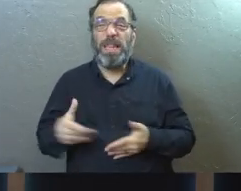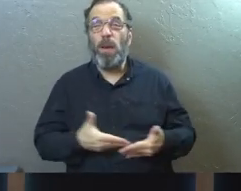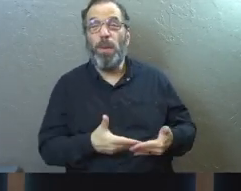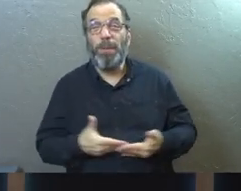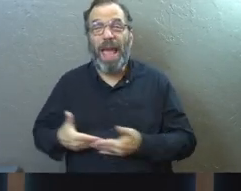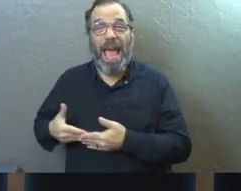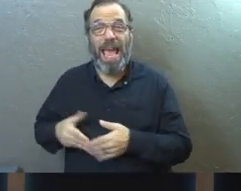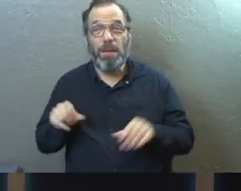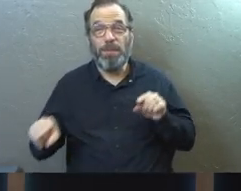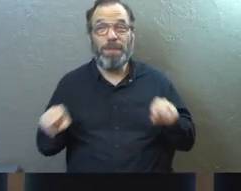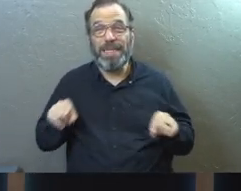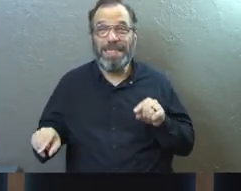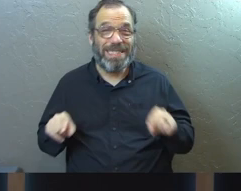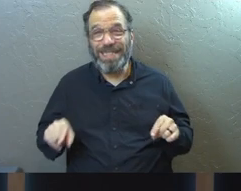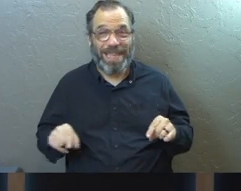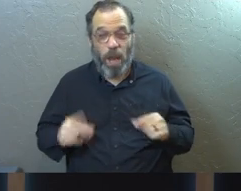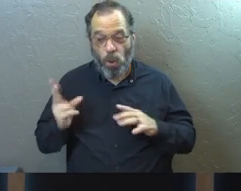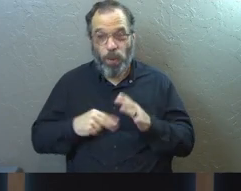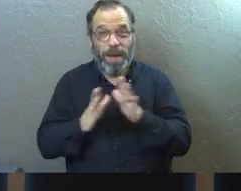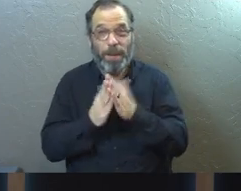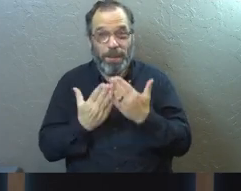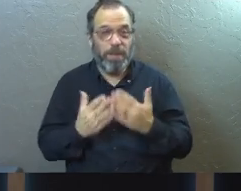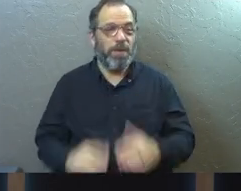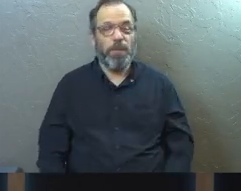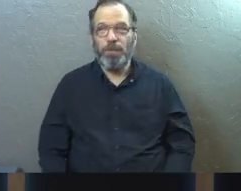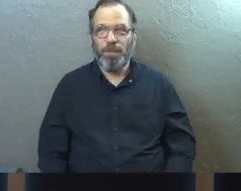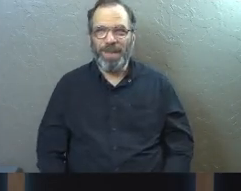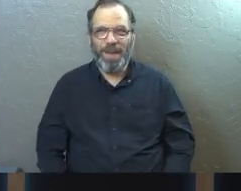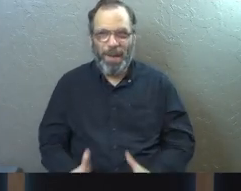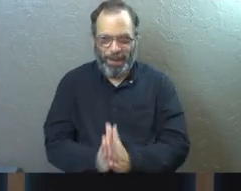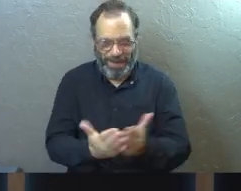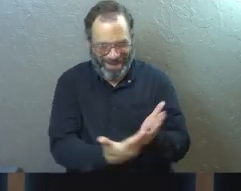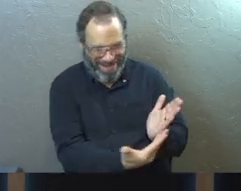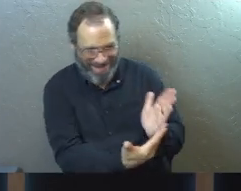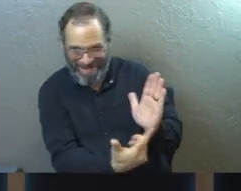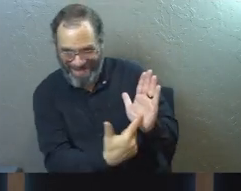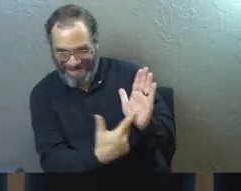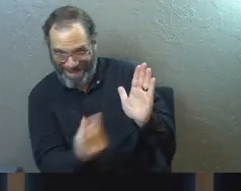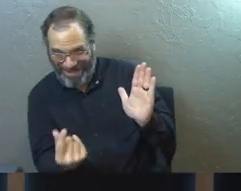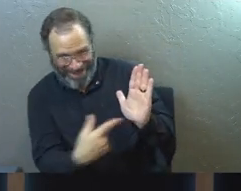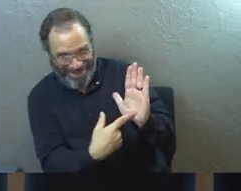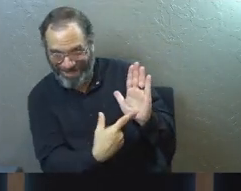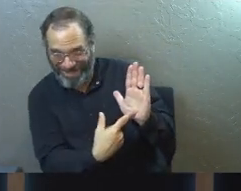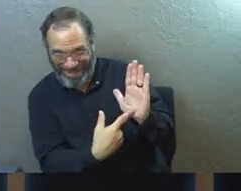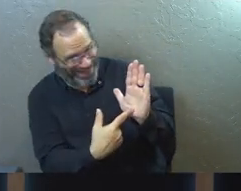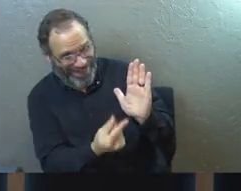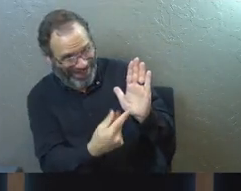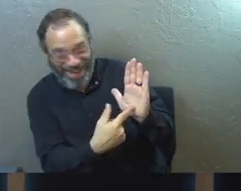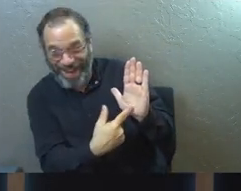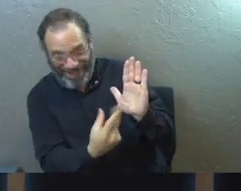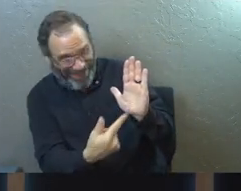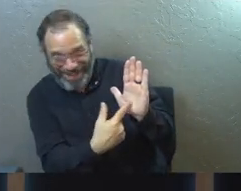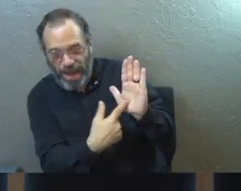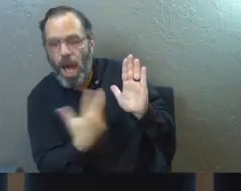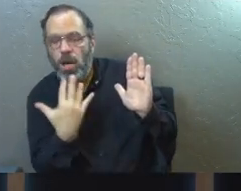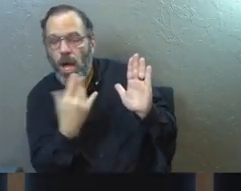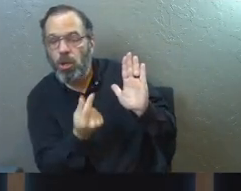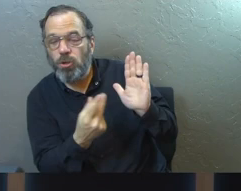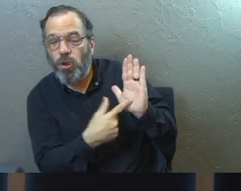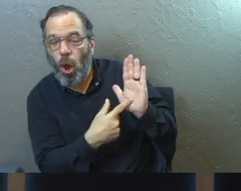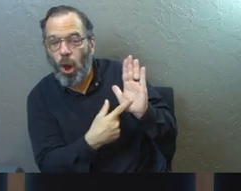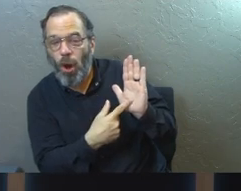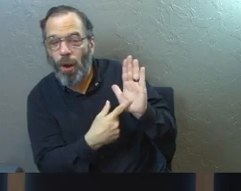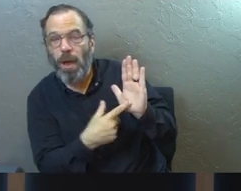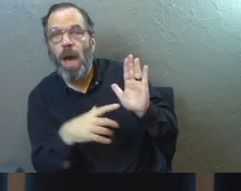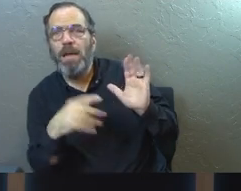babies, dude, the way that we would read books to them, it was like we're holding the pictures. I'm like, do you see the dog? Look at the dog. You know, what color is the dog?